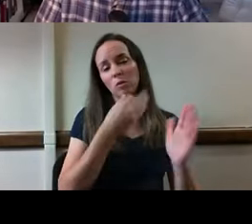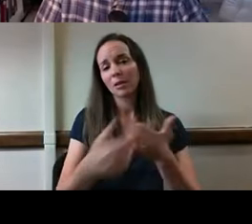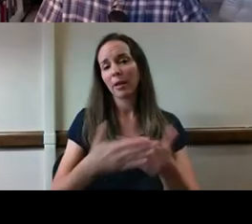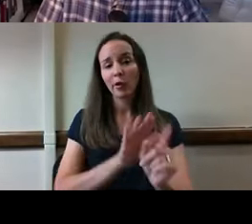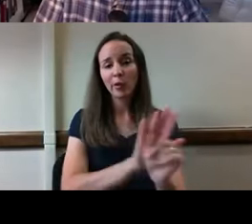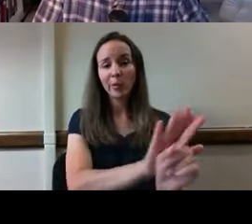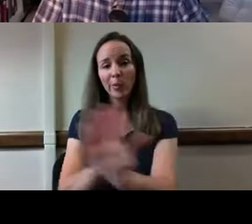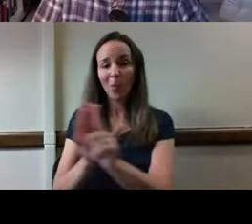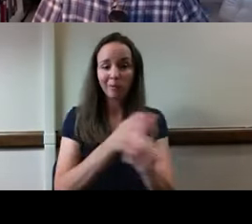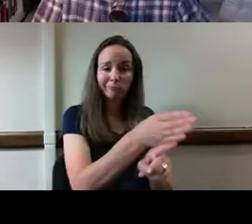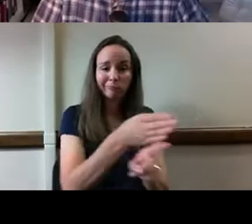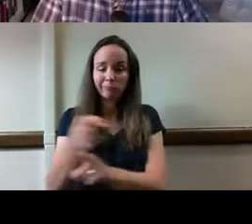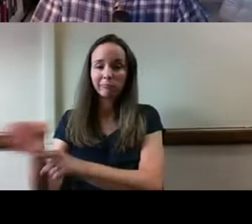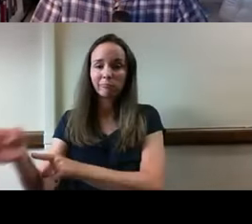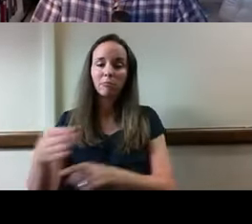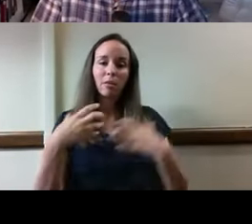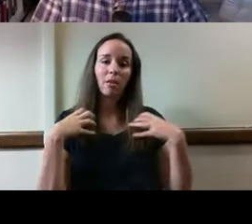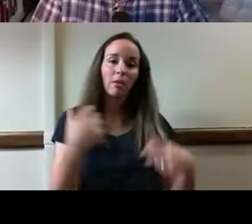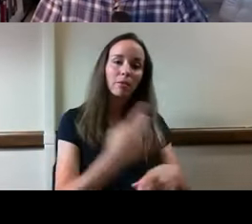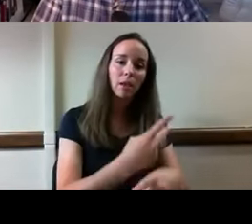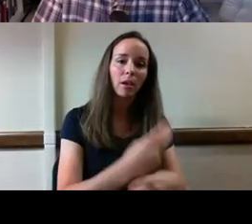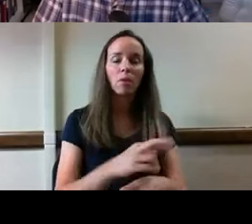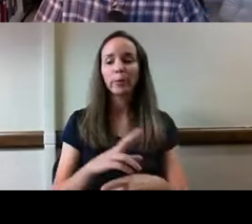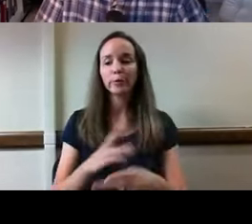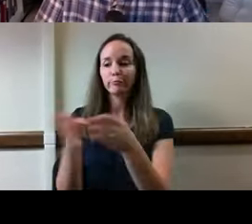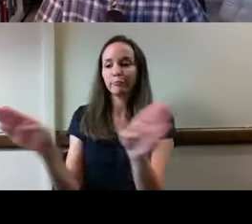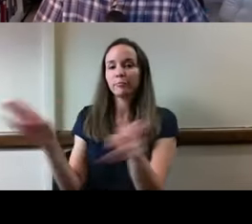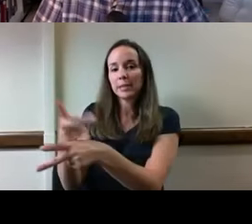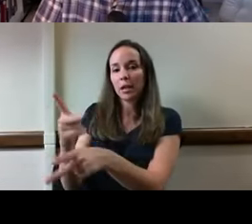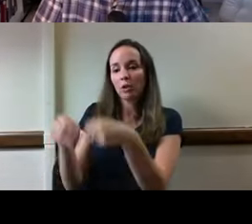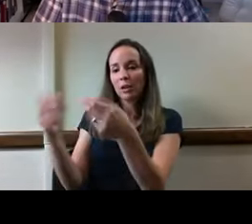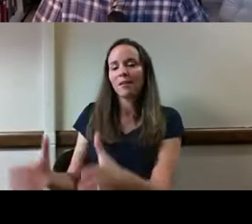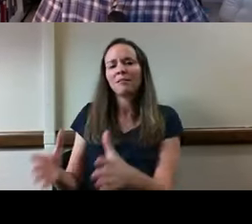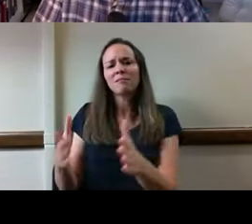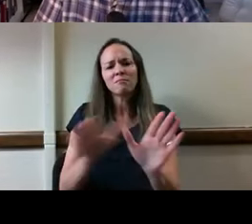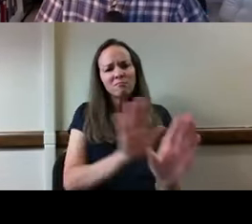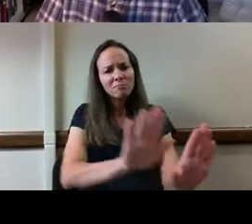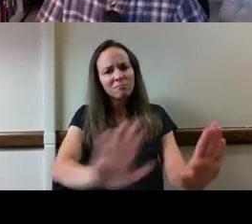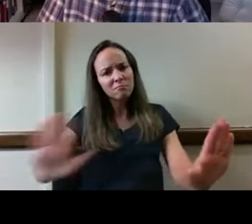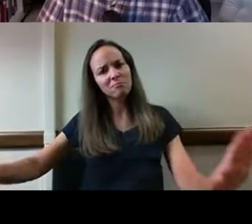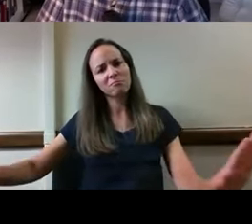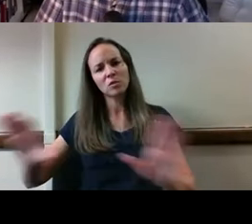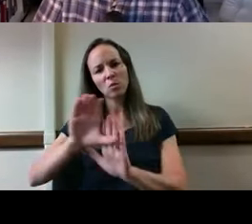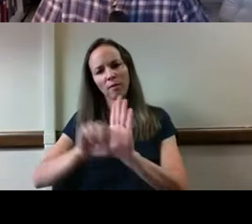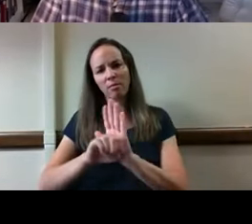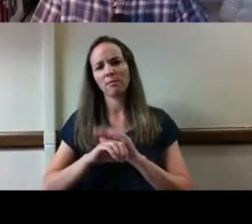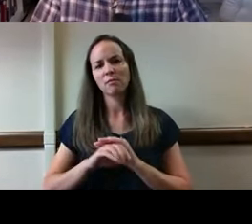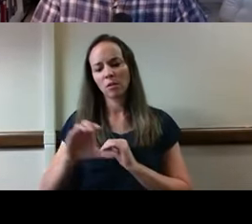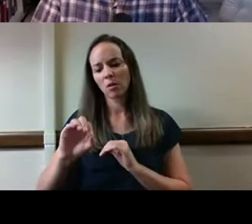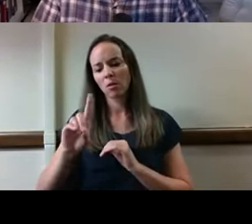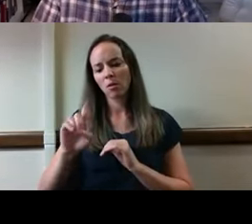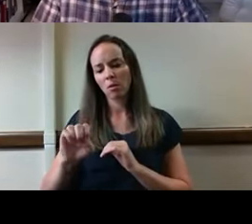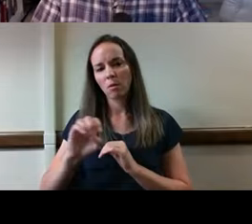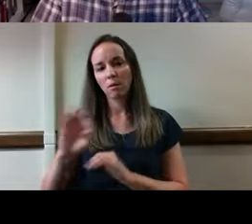caregiving profession you're a part of, that profession has its own code of ethics. And really, they're all talking about the same